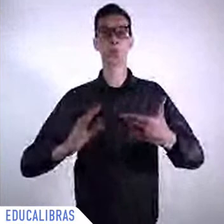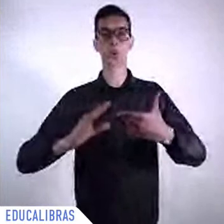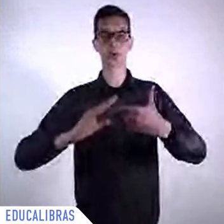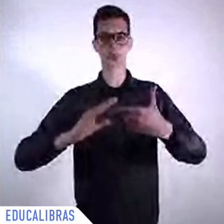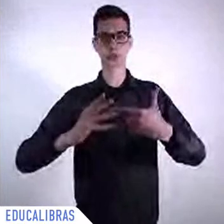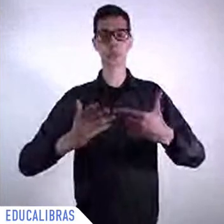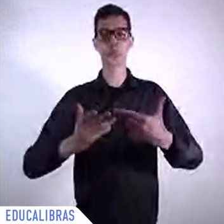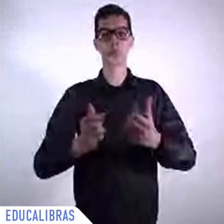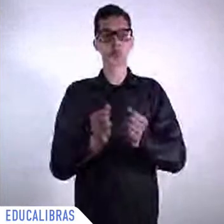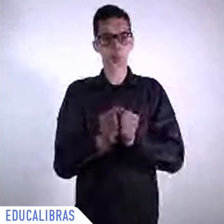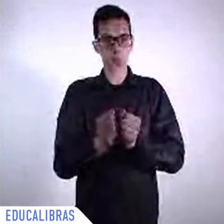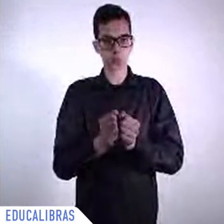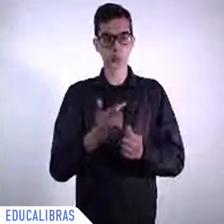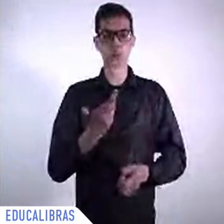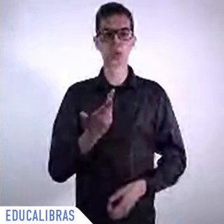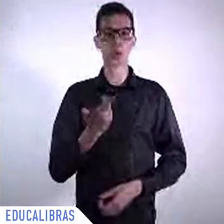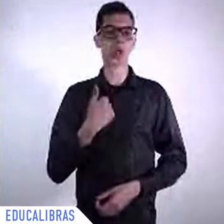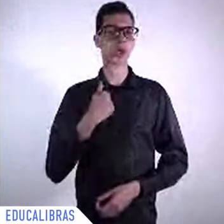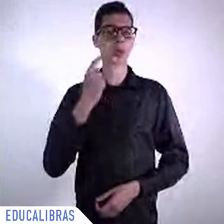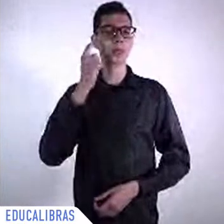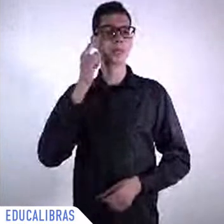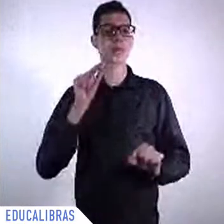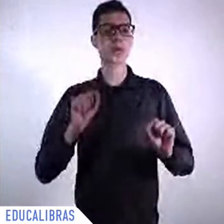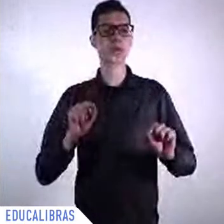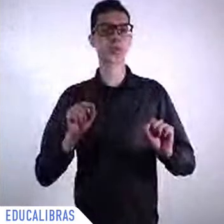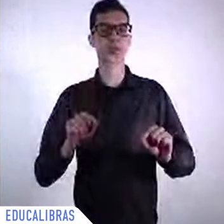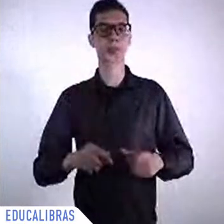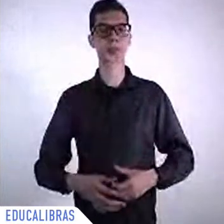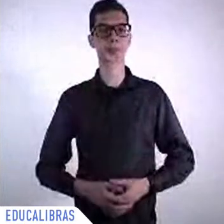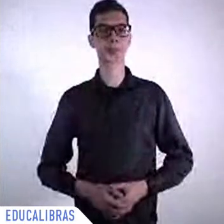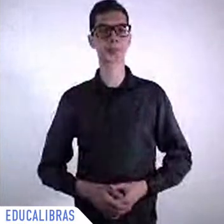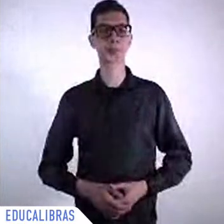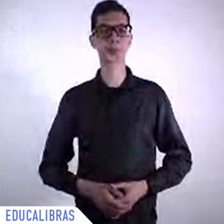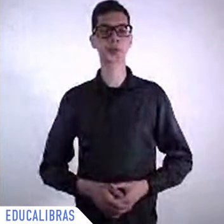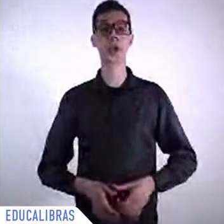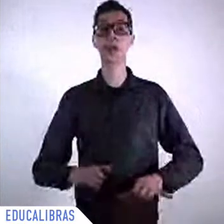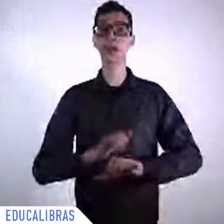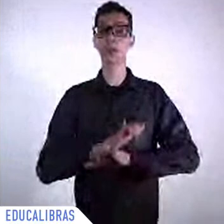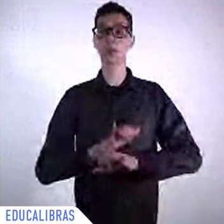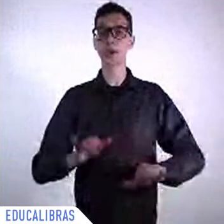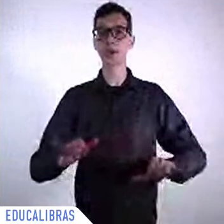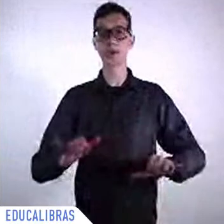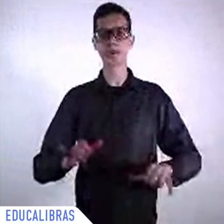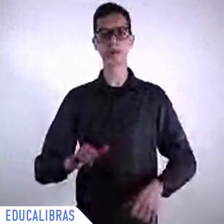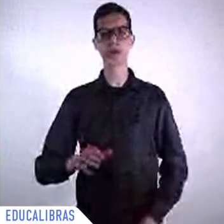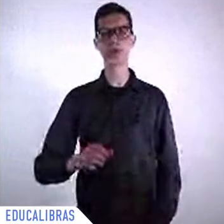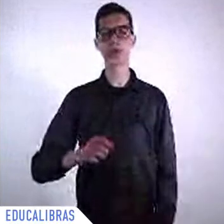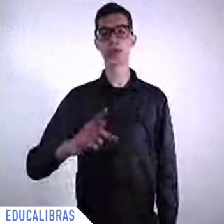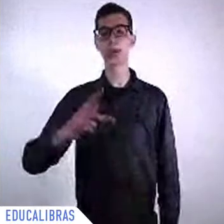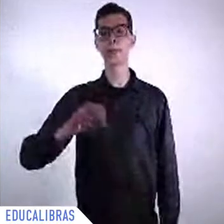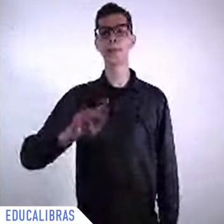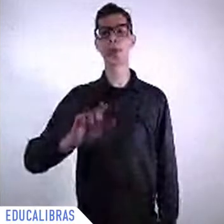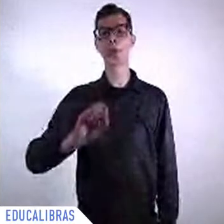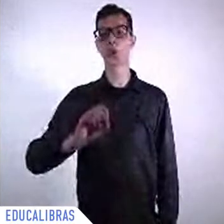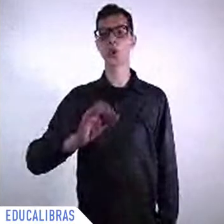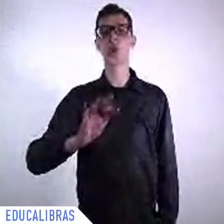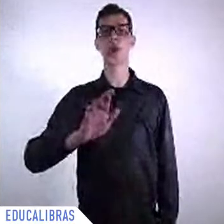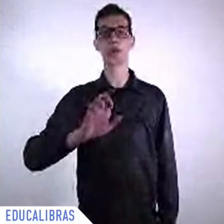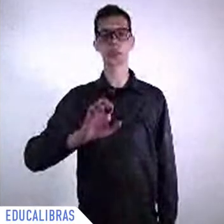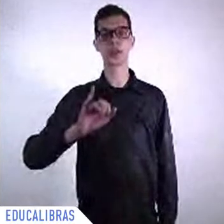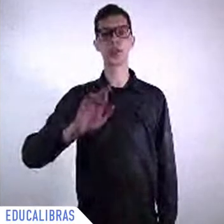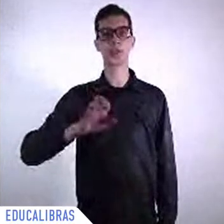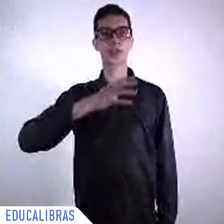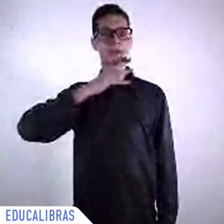Paulo Freire and this is really somebody that has brought a different view on